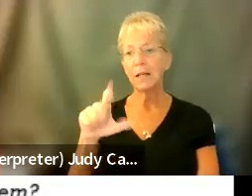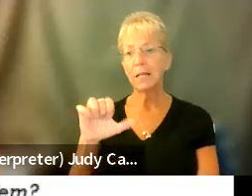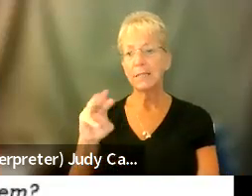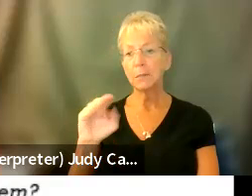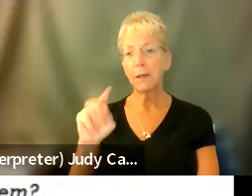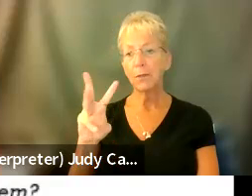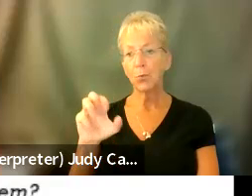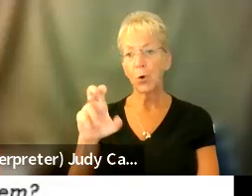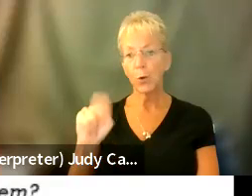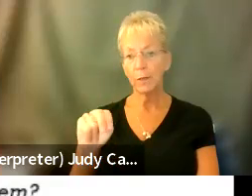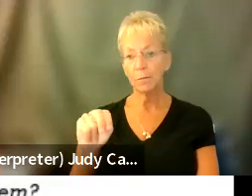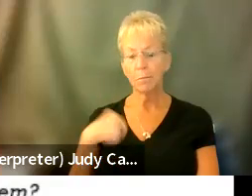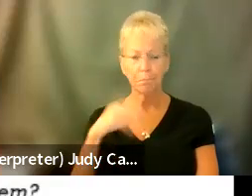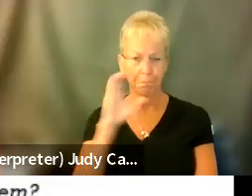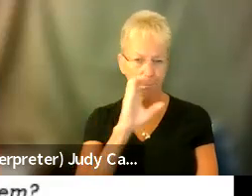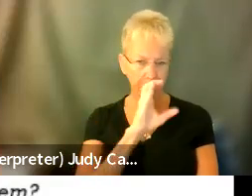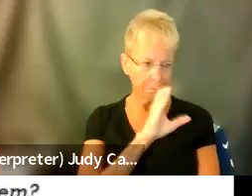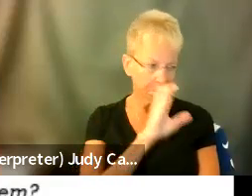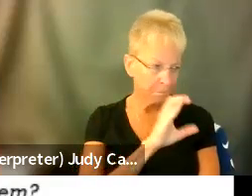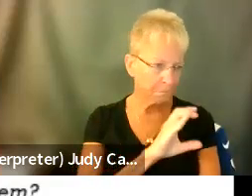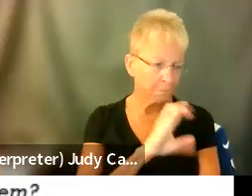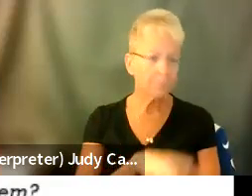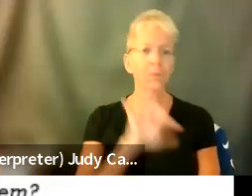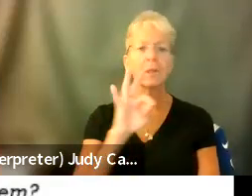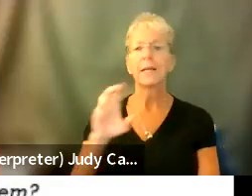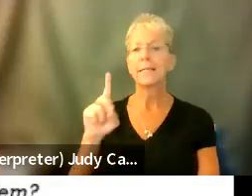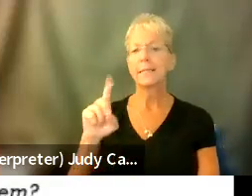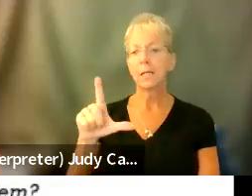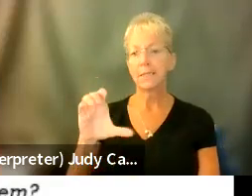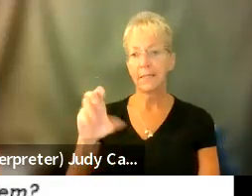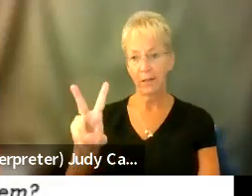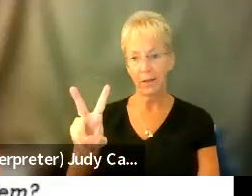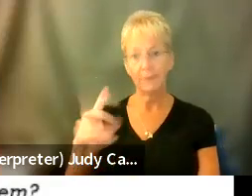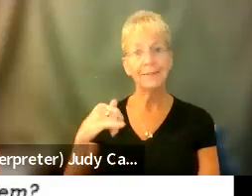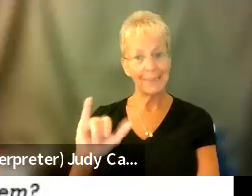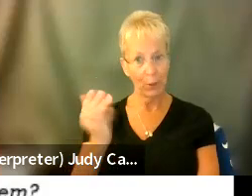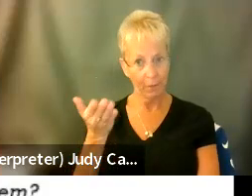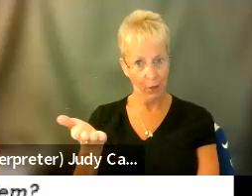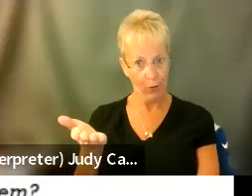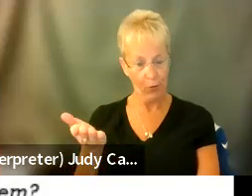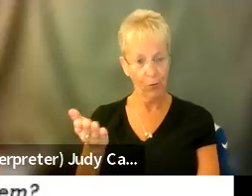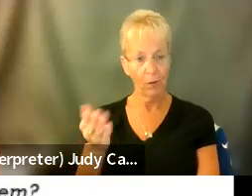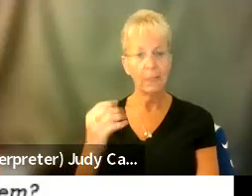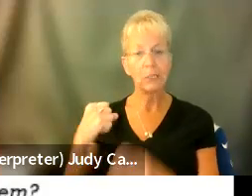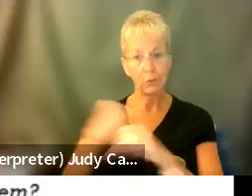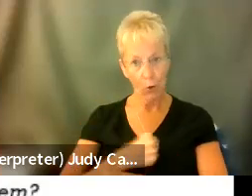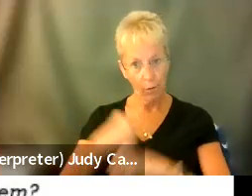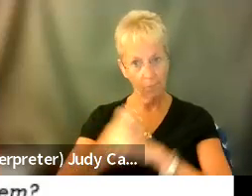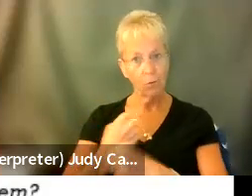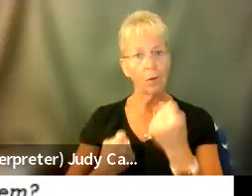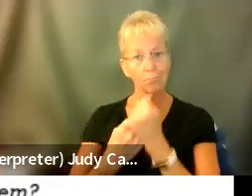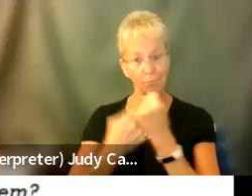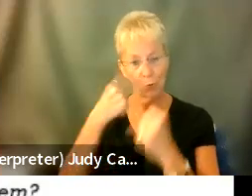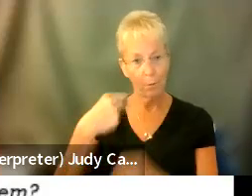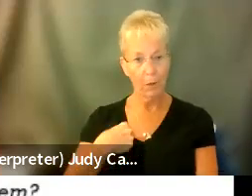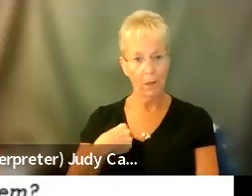And so I sought her out. And she was at DLCV, and still is. And she fought for me. And I also